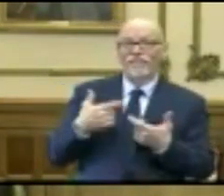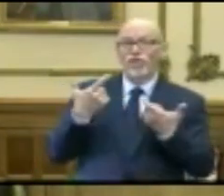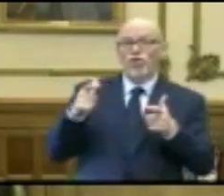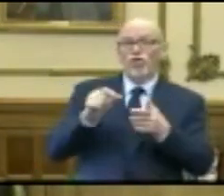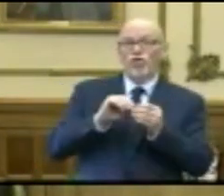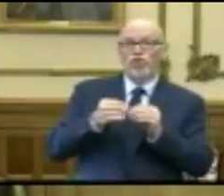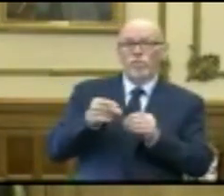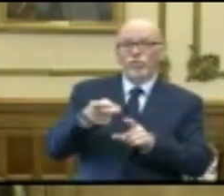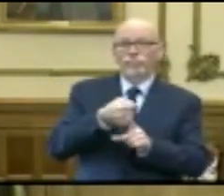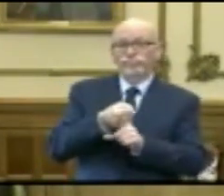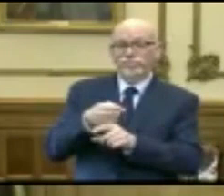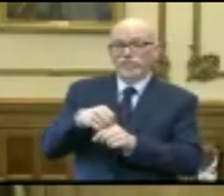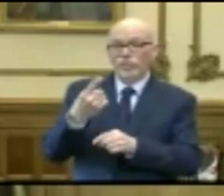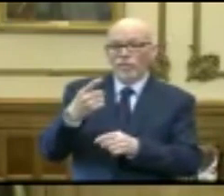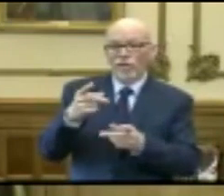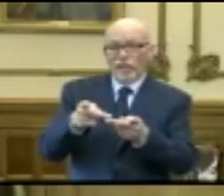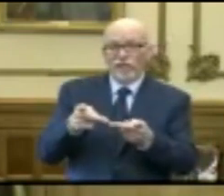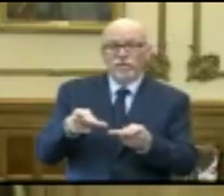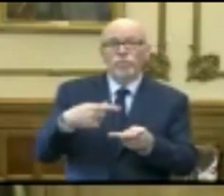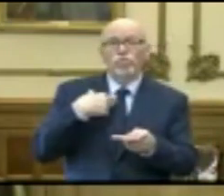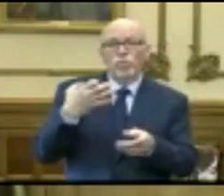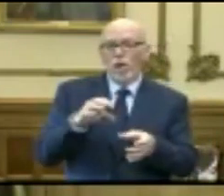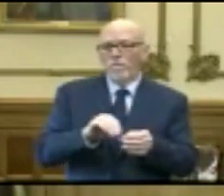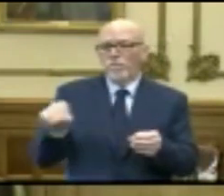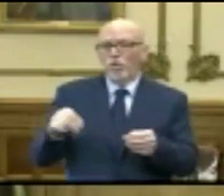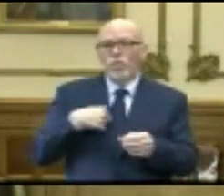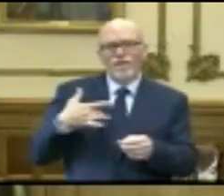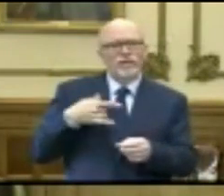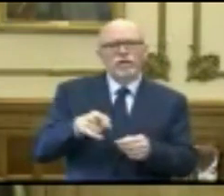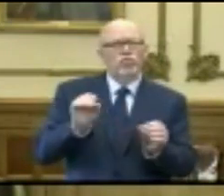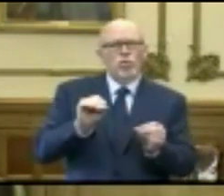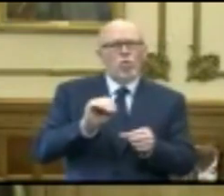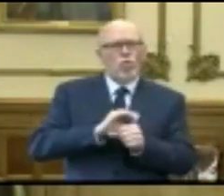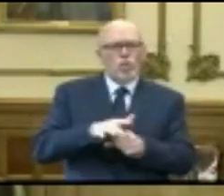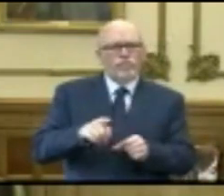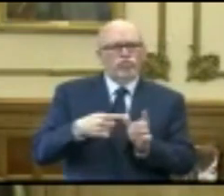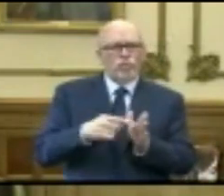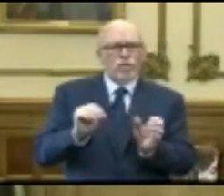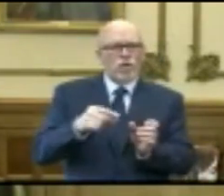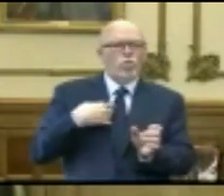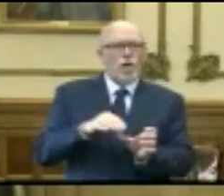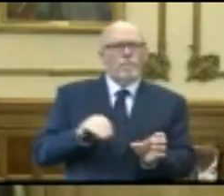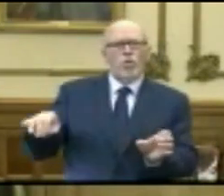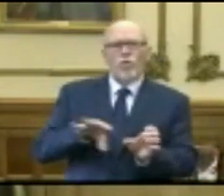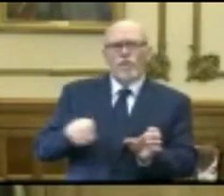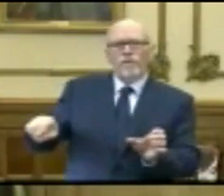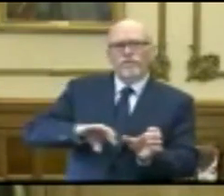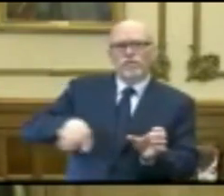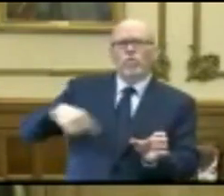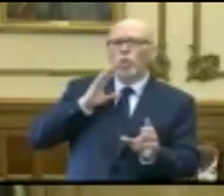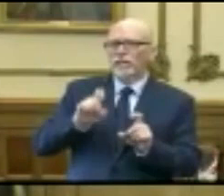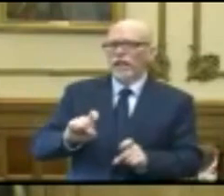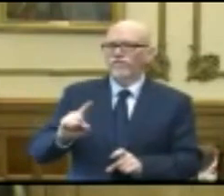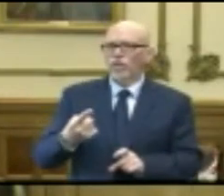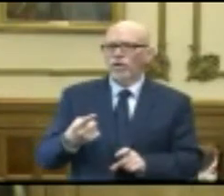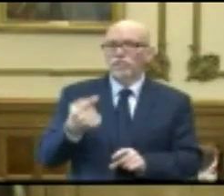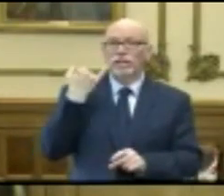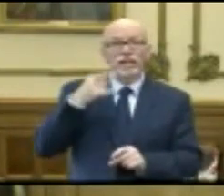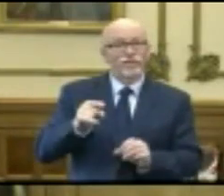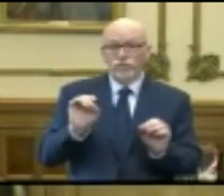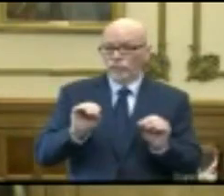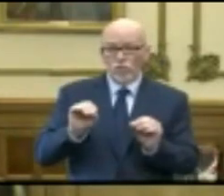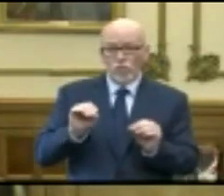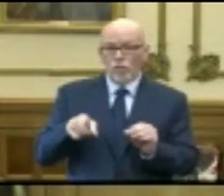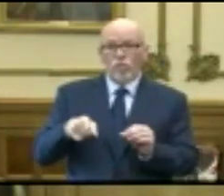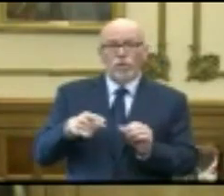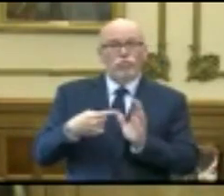cases and wanted to move individuals that we thought were negative, they were showing no symptoms, we would test them. And if they test negative and